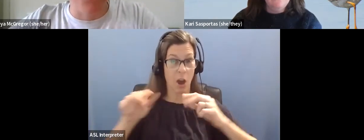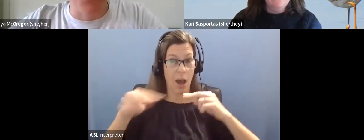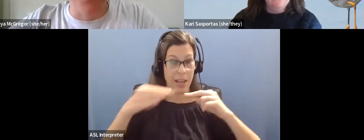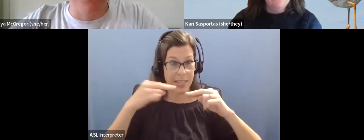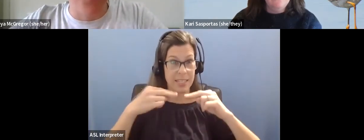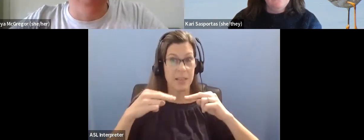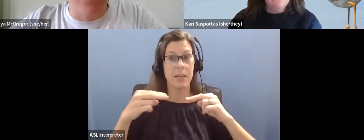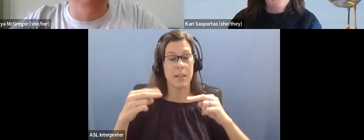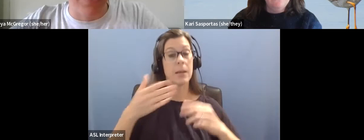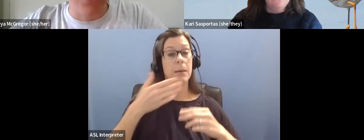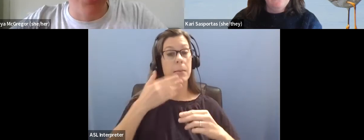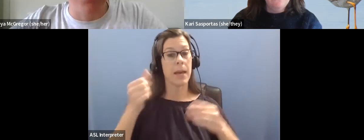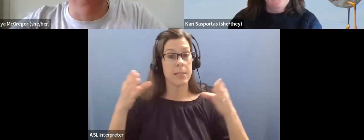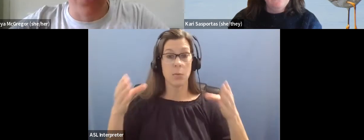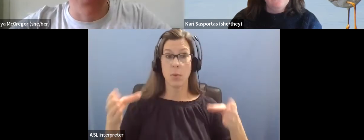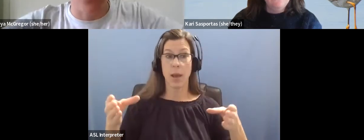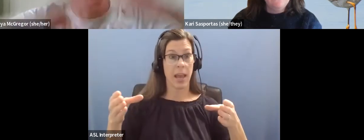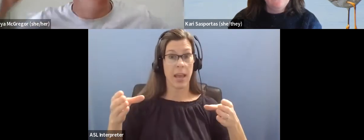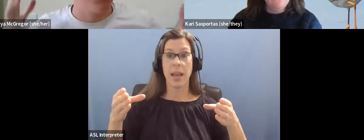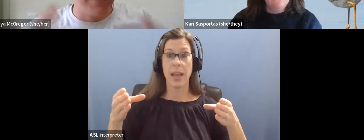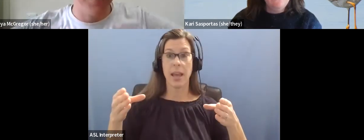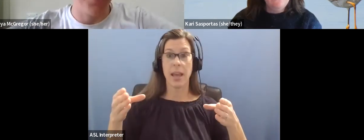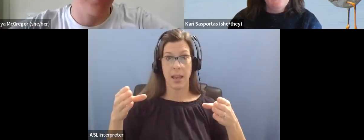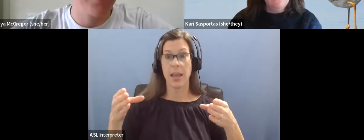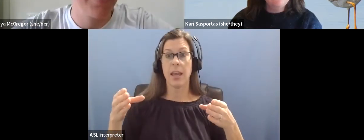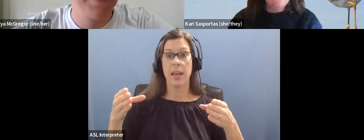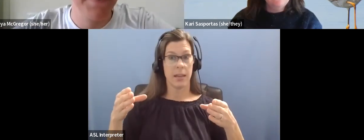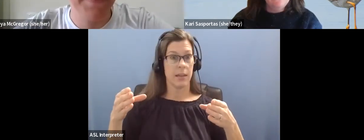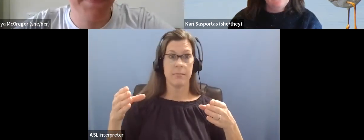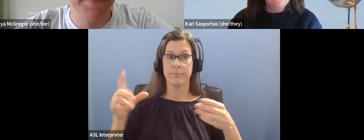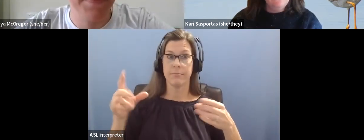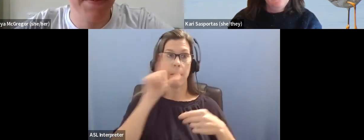way for the birding community to engage and interact with all autistic birds?